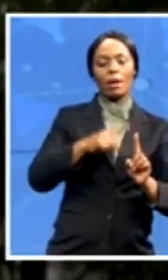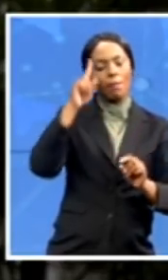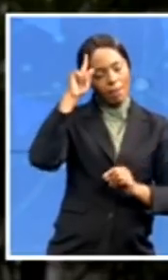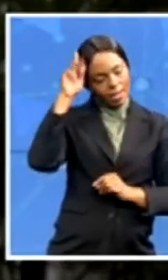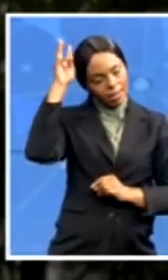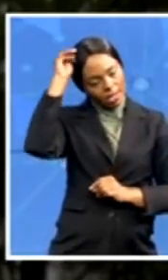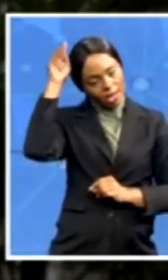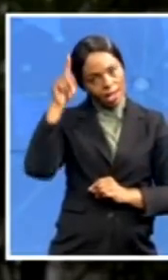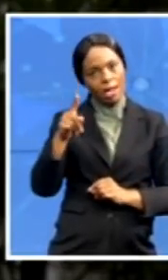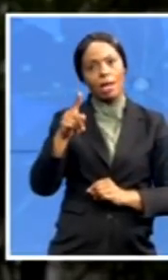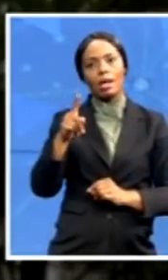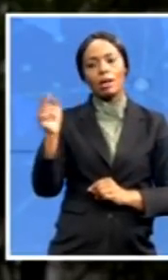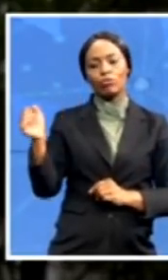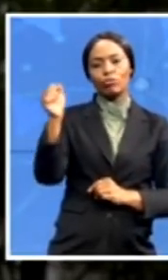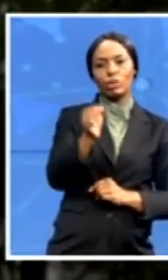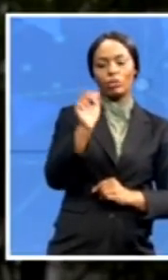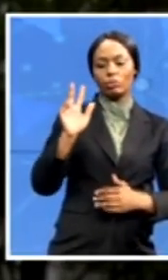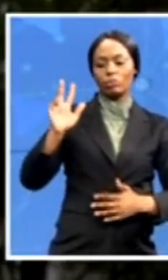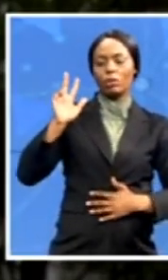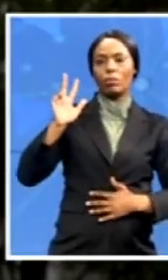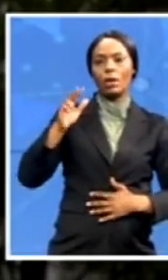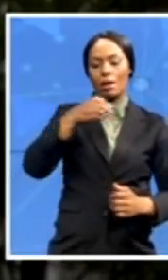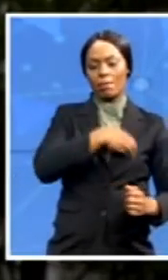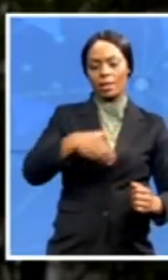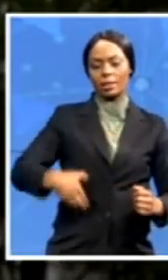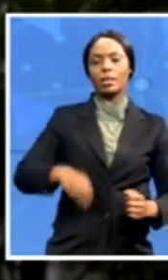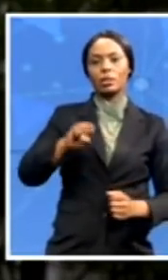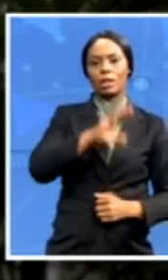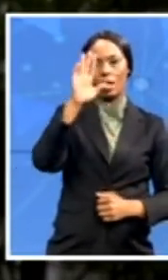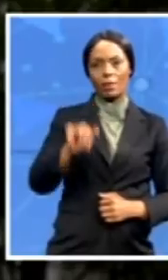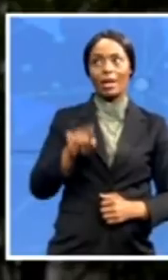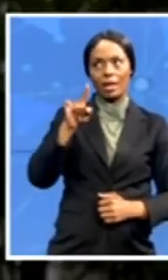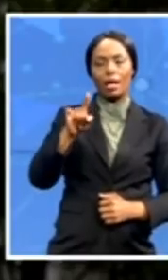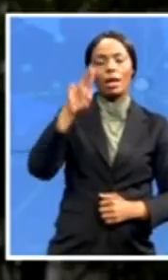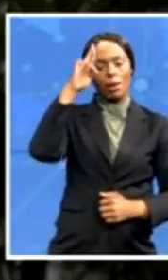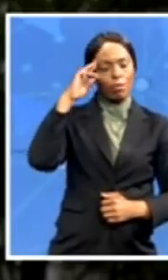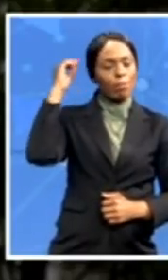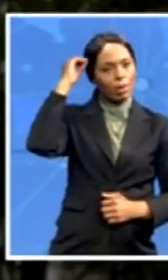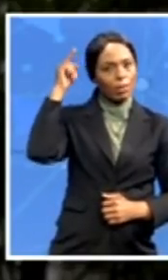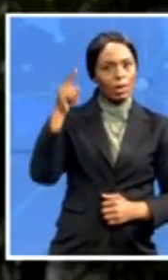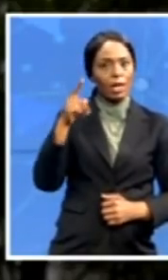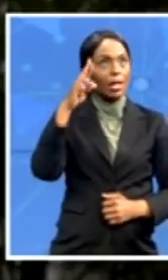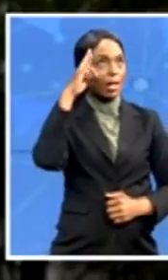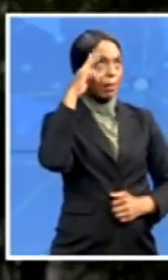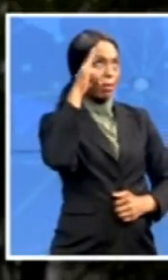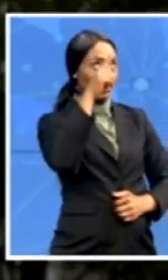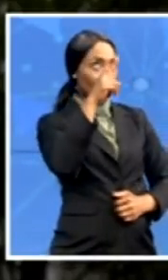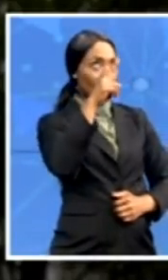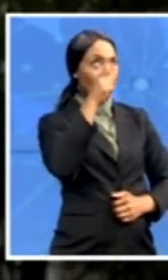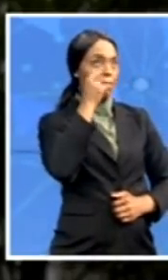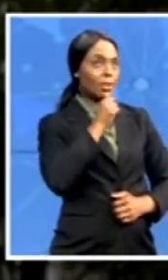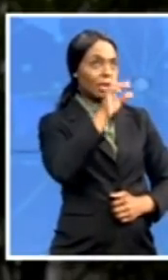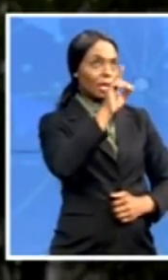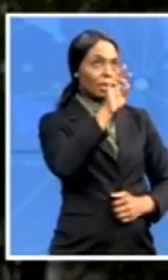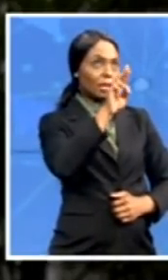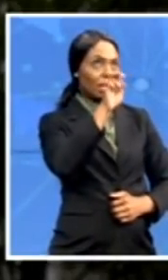Africa. Do you remember, Mr. de Klerk? It is really hard for me to talk to you in